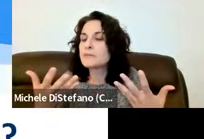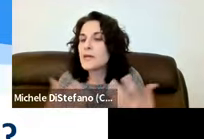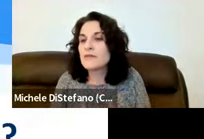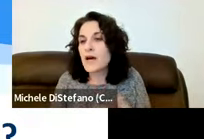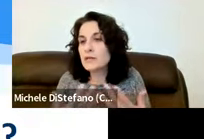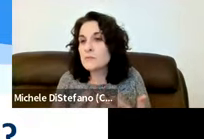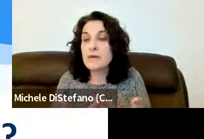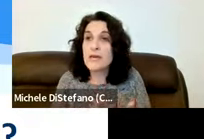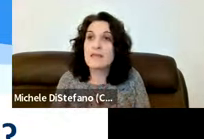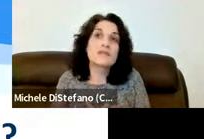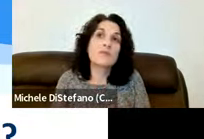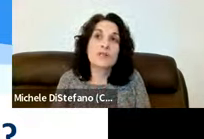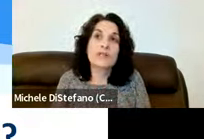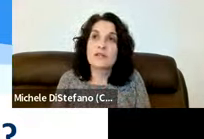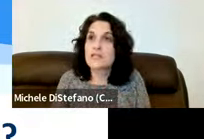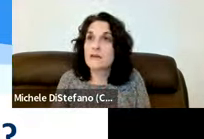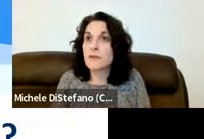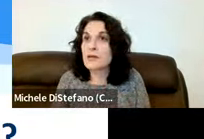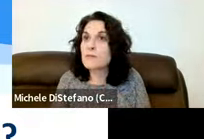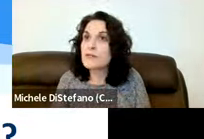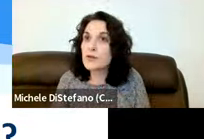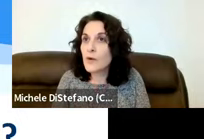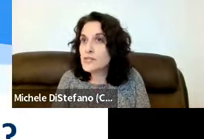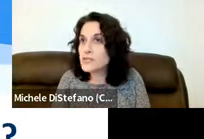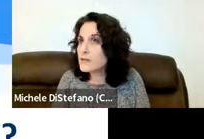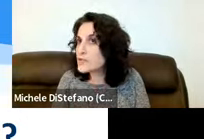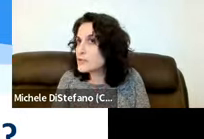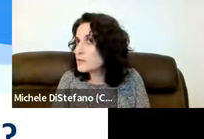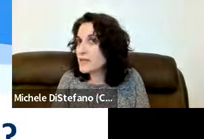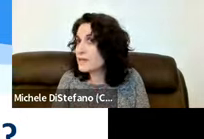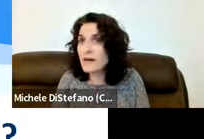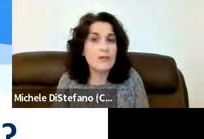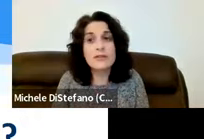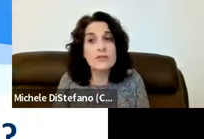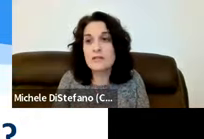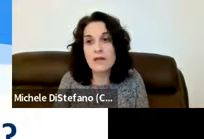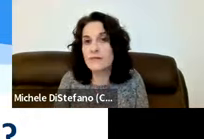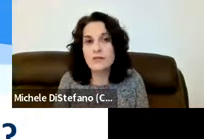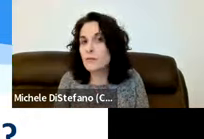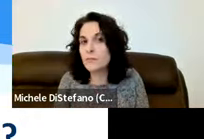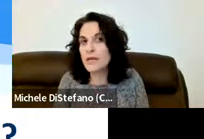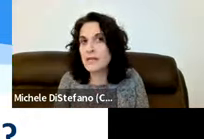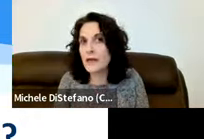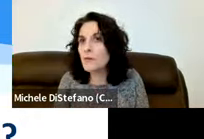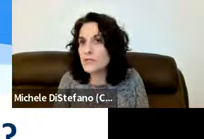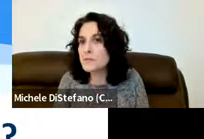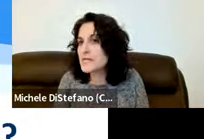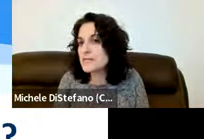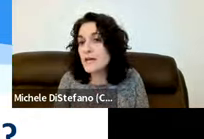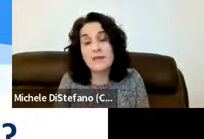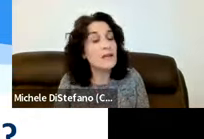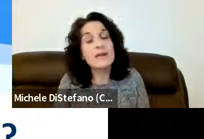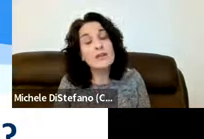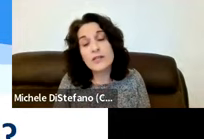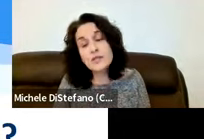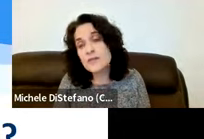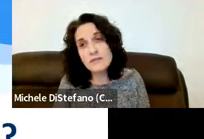volume volume may make things more clear and it sounds better but if you're watching television you make it louder and you're still having trouble making out what's being